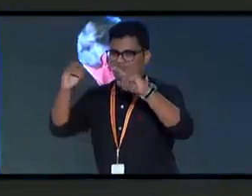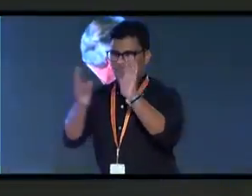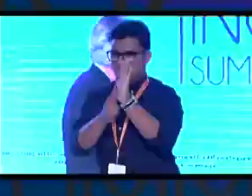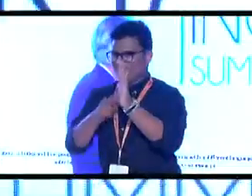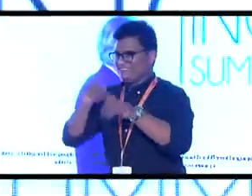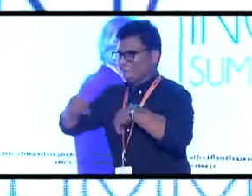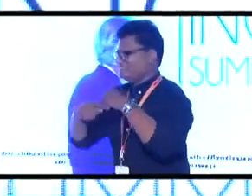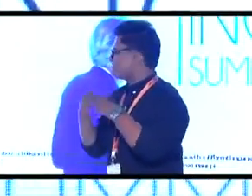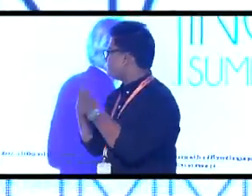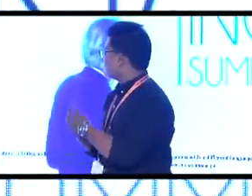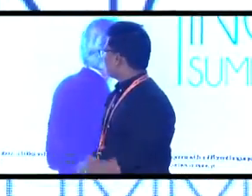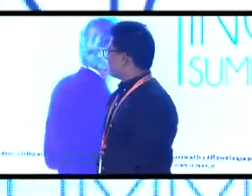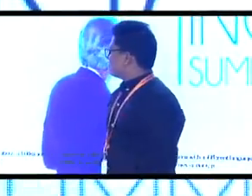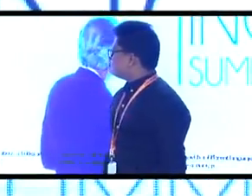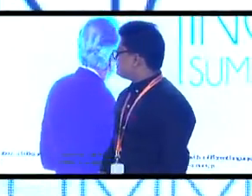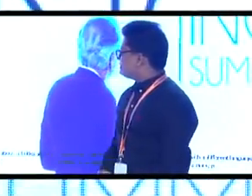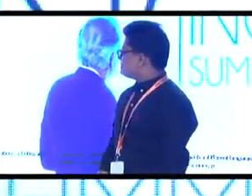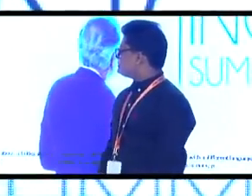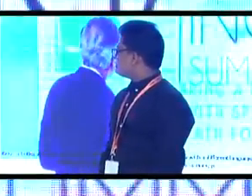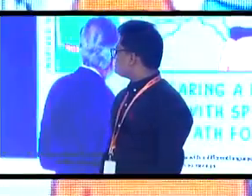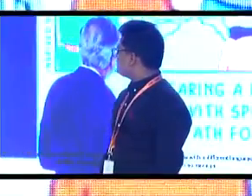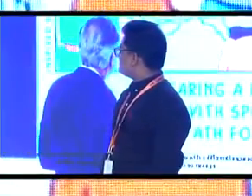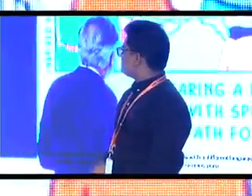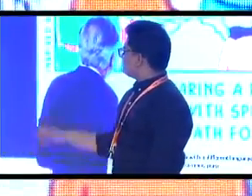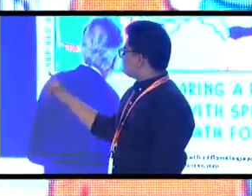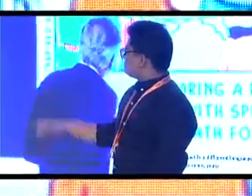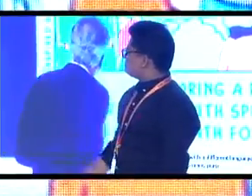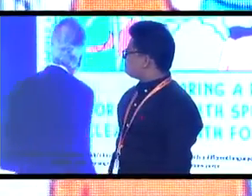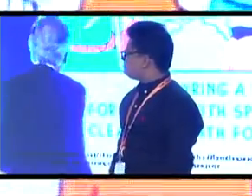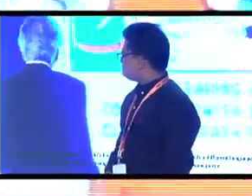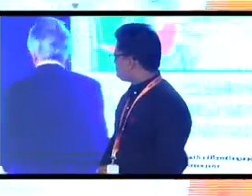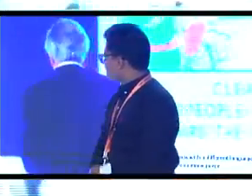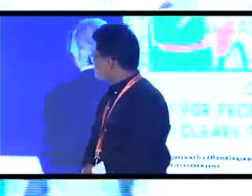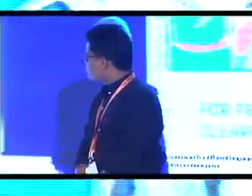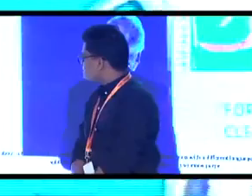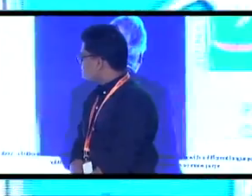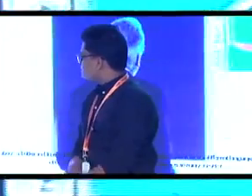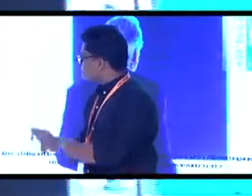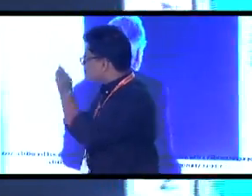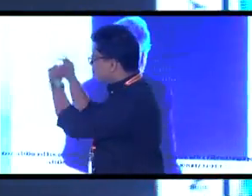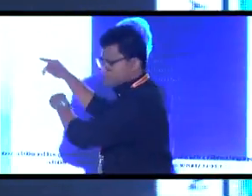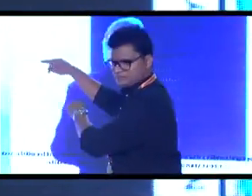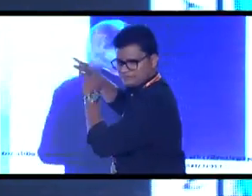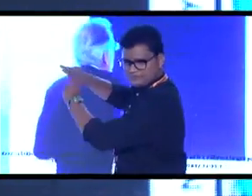talking about. And we'll see if this works. Well, I don't know. Can you see that?